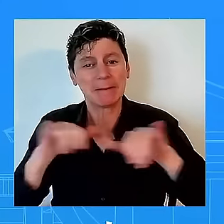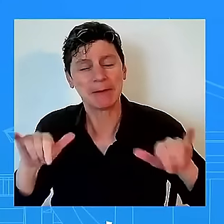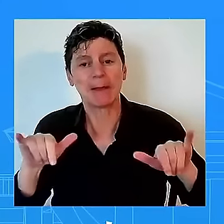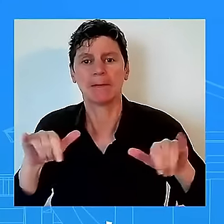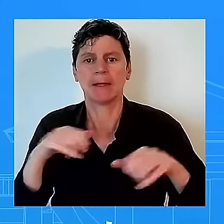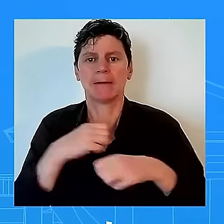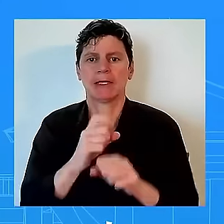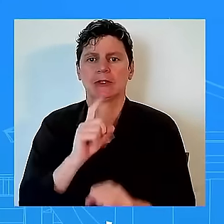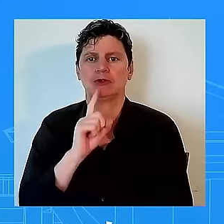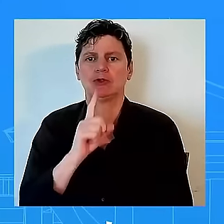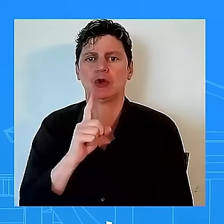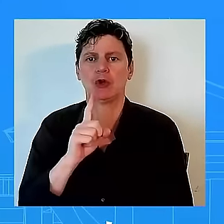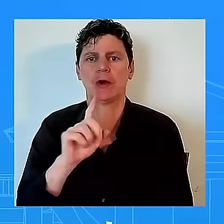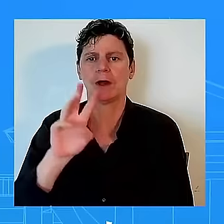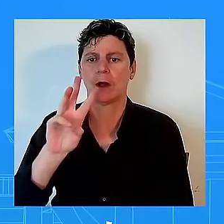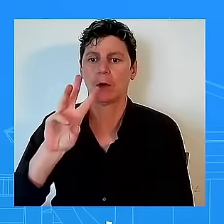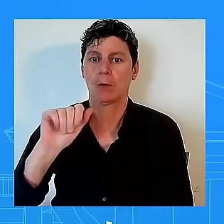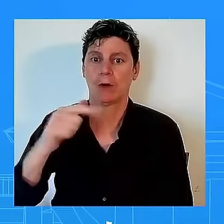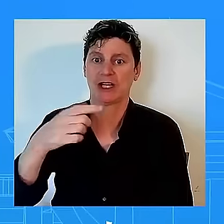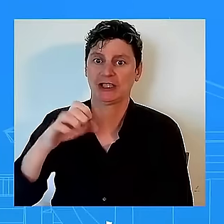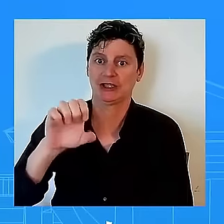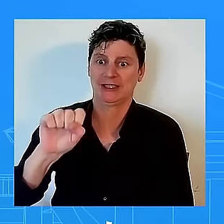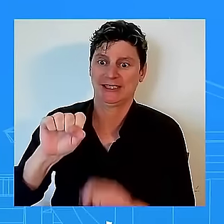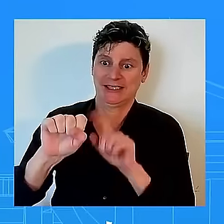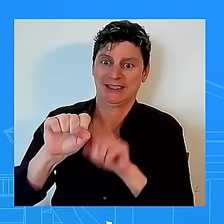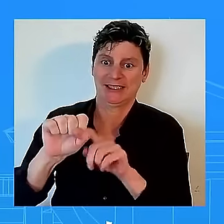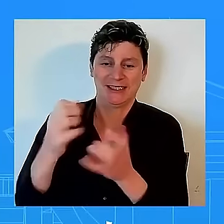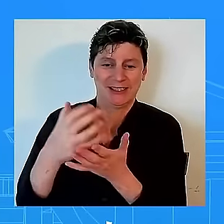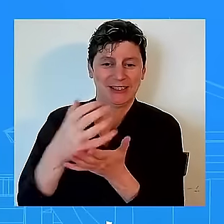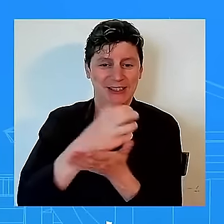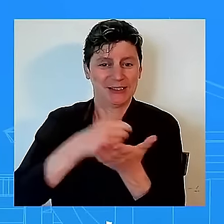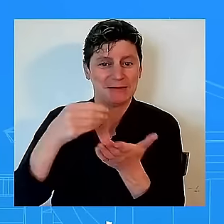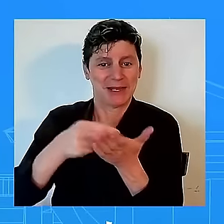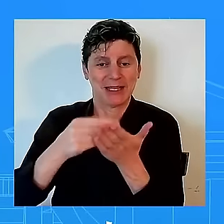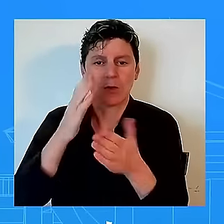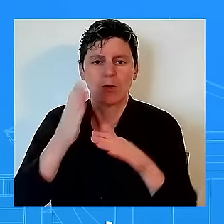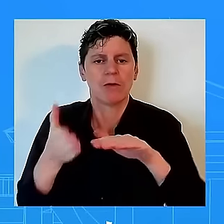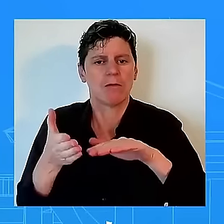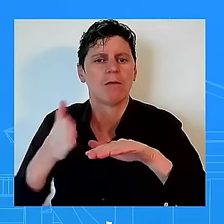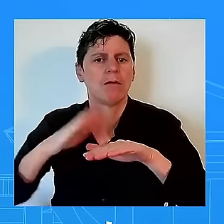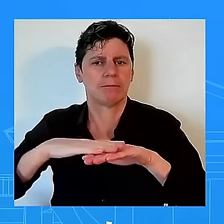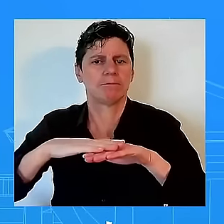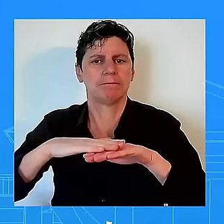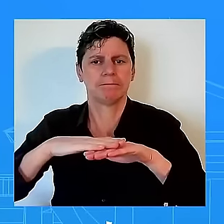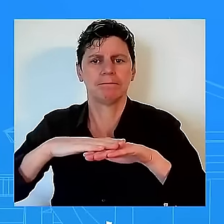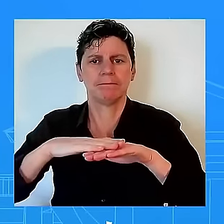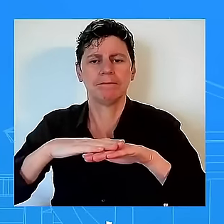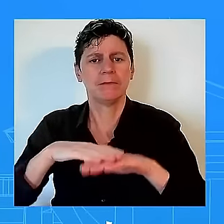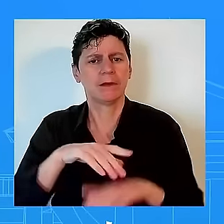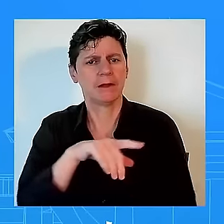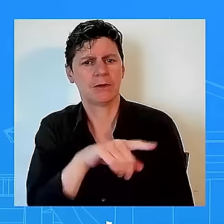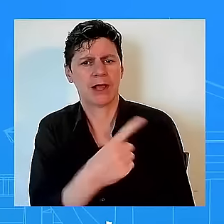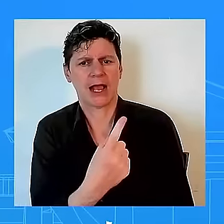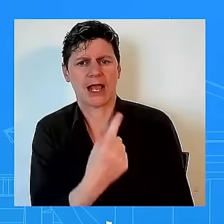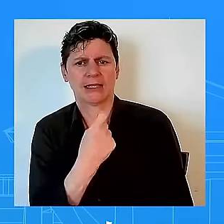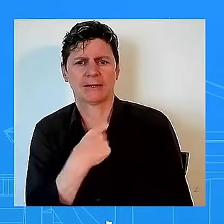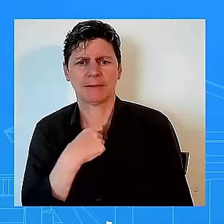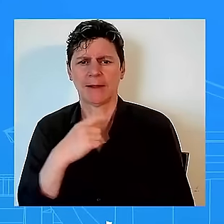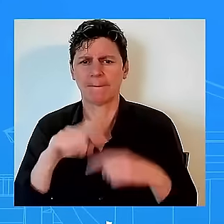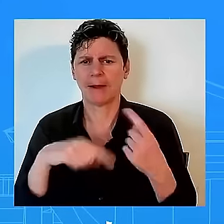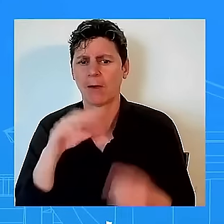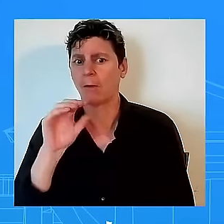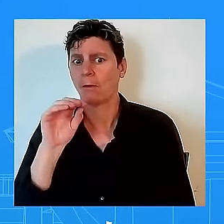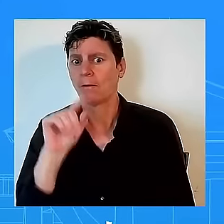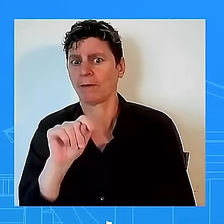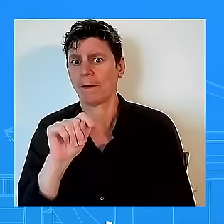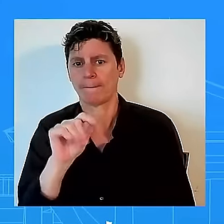we have seen um again the question that you're asking me is supporting uh overtime uh pay this is something a proposal from